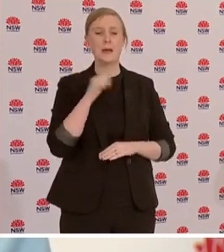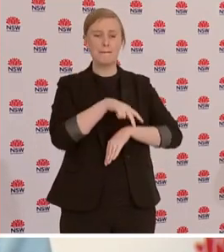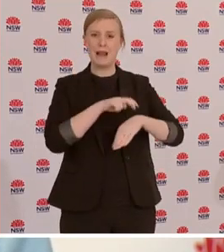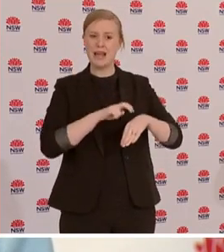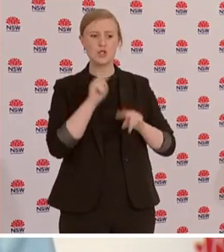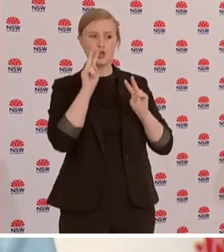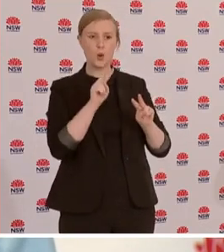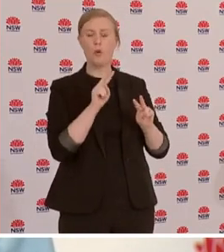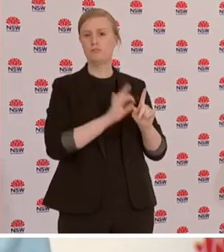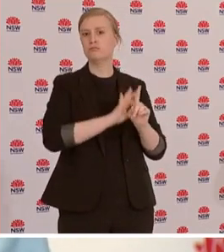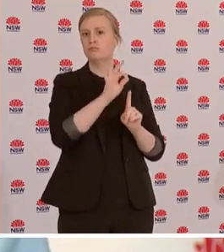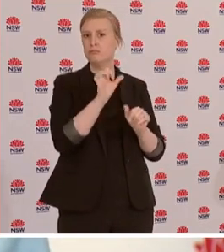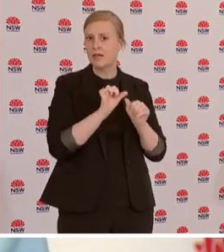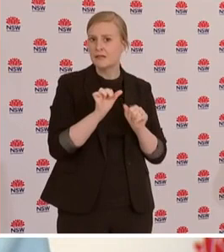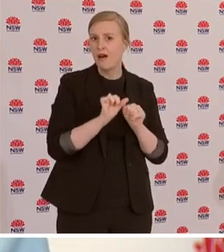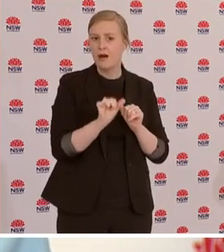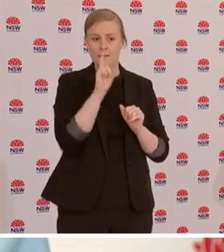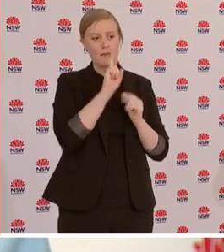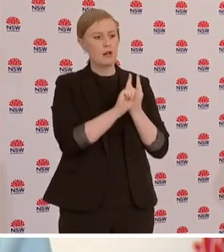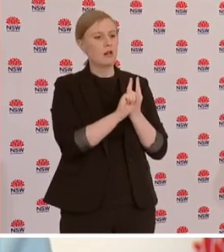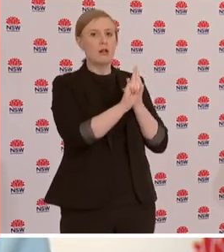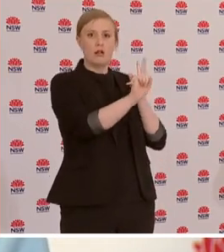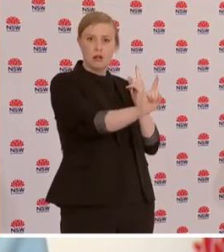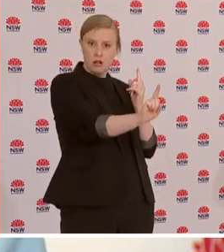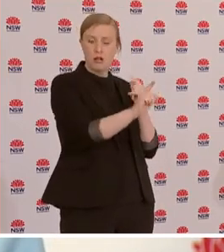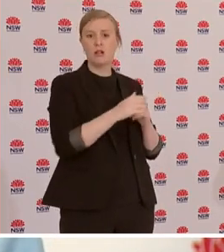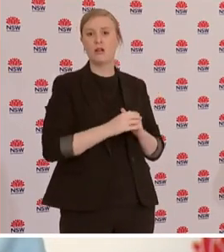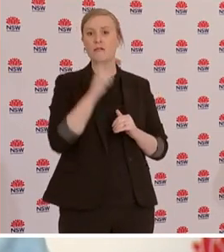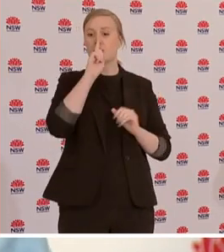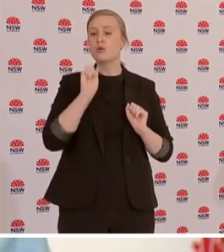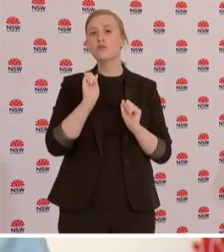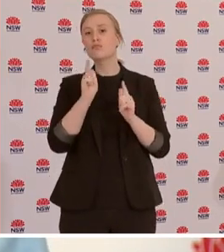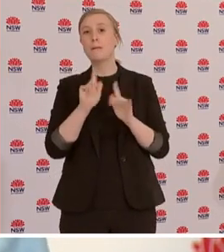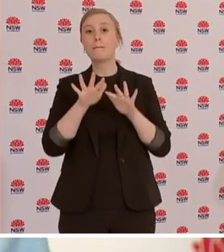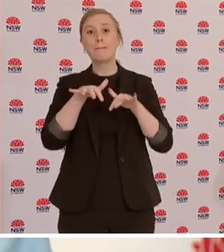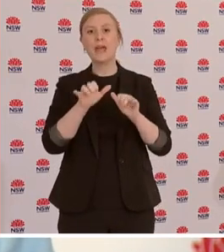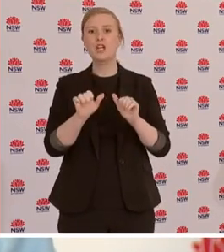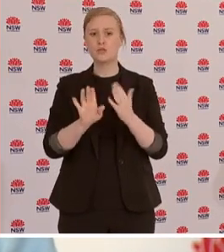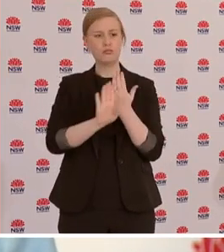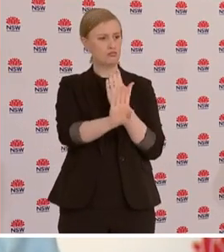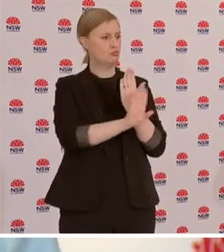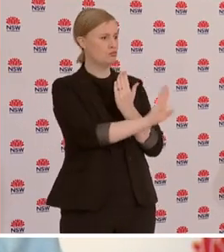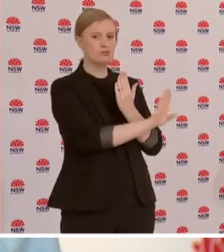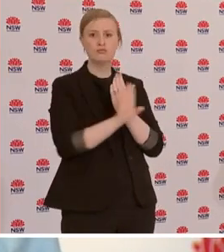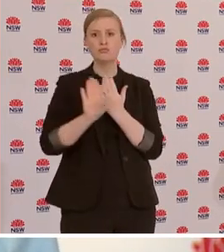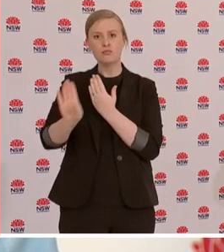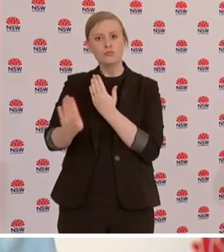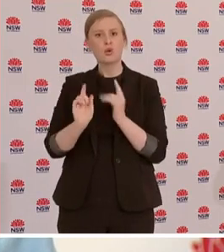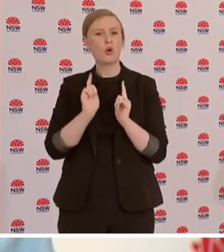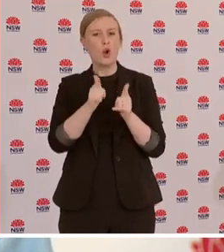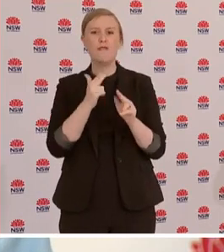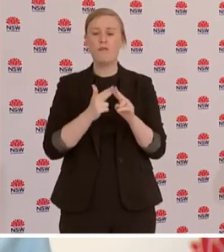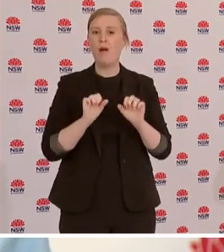distancing and exercising on the beaches right from north down to south of Bondi. It was